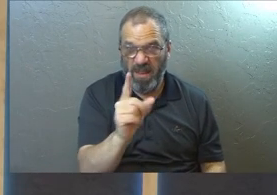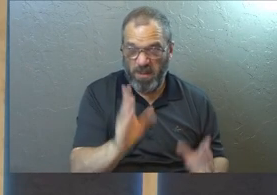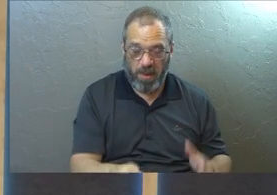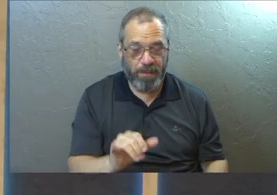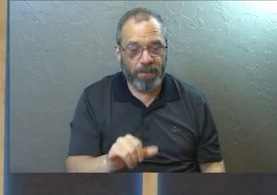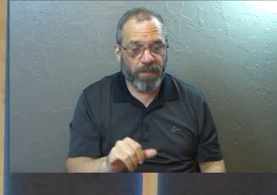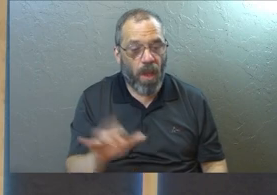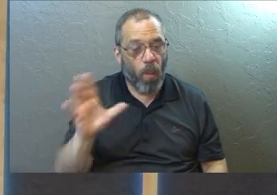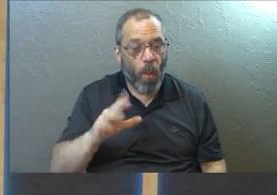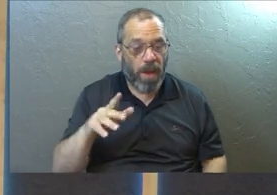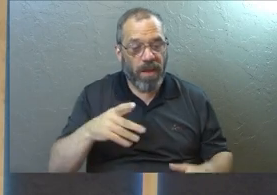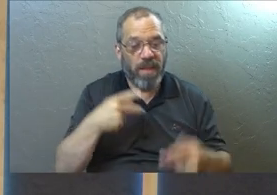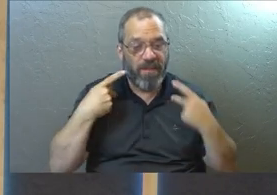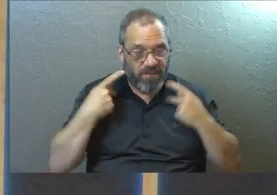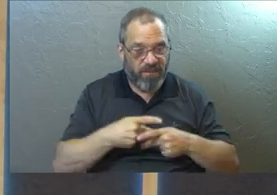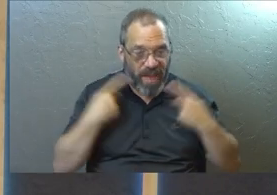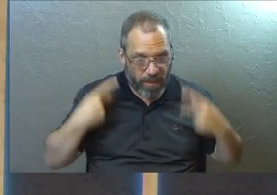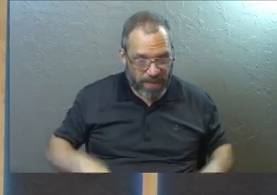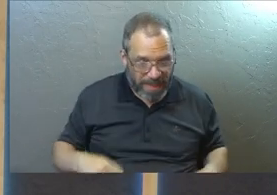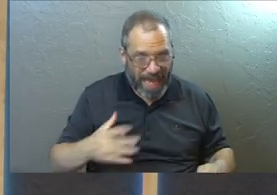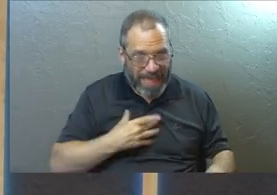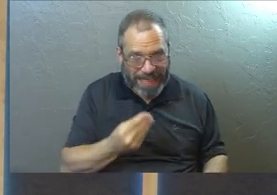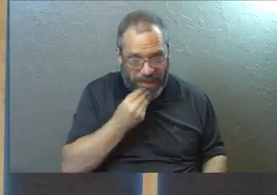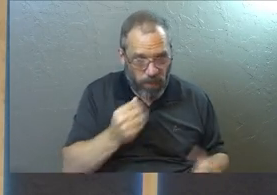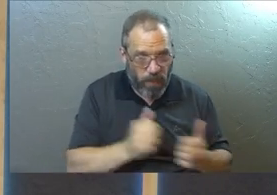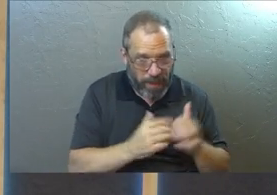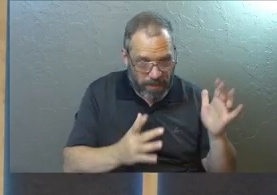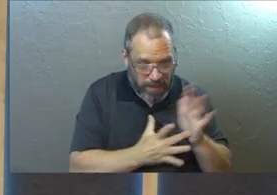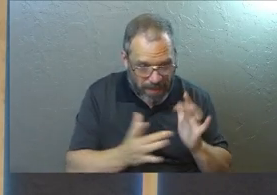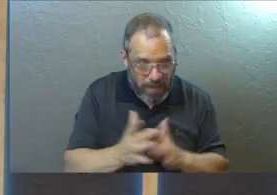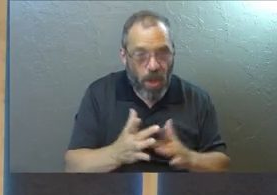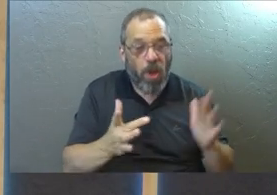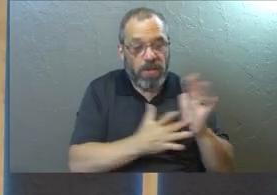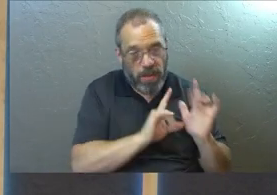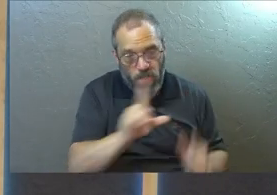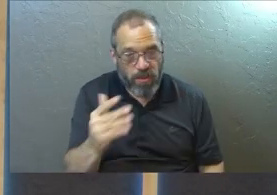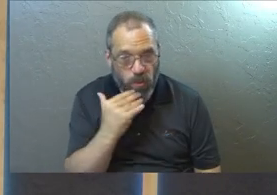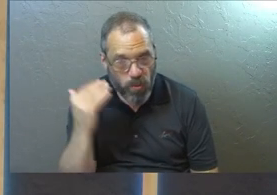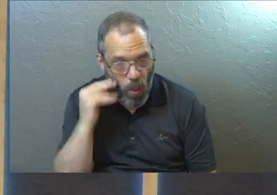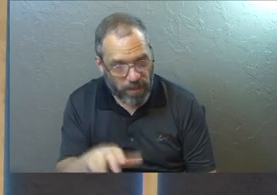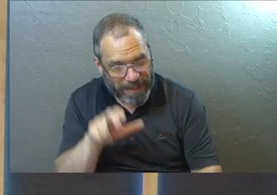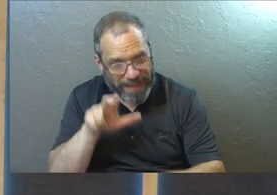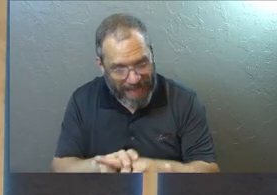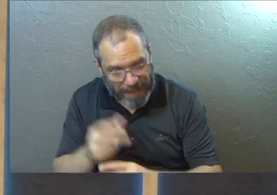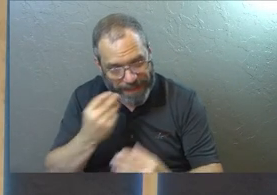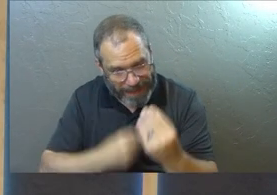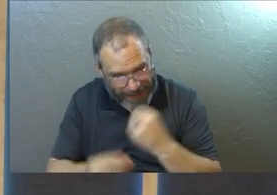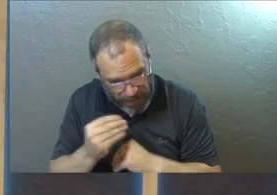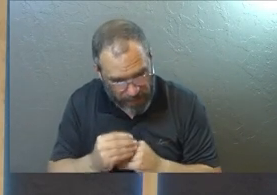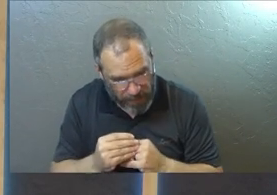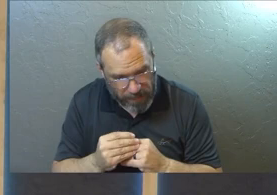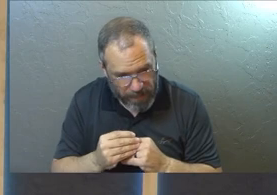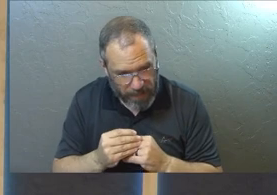like this. One of the Pharisees asked Jesus to have dinner with him. So Jesus went to his home and sat down to eat.